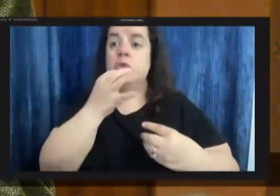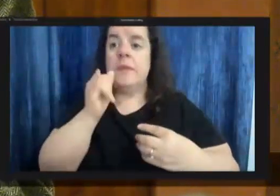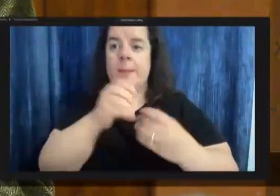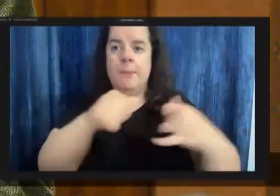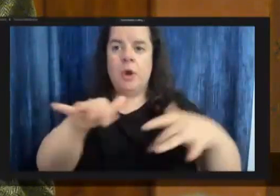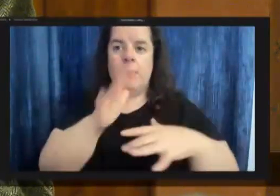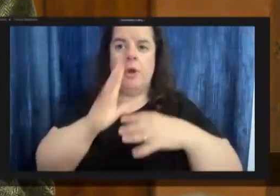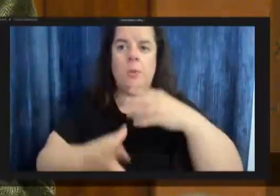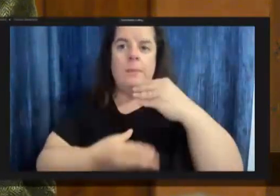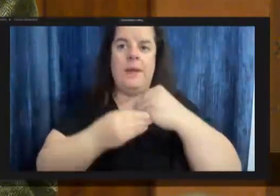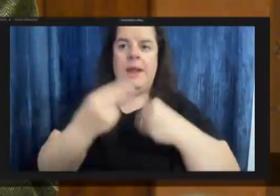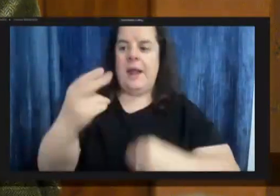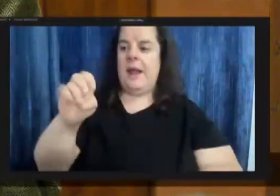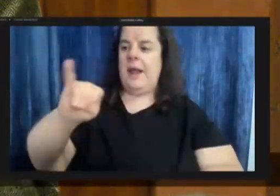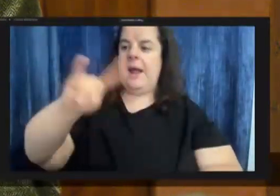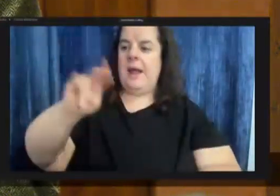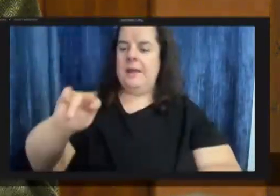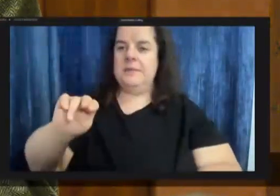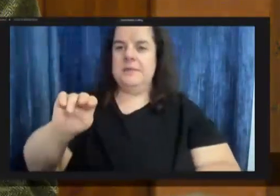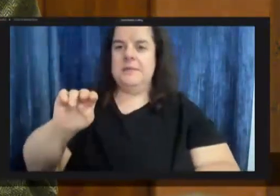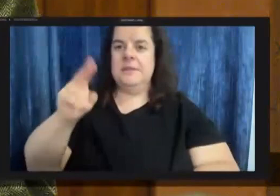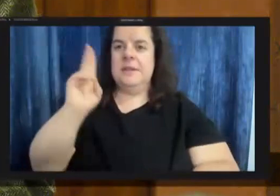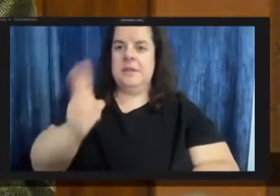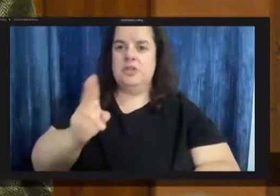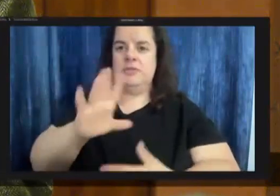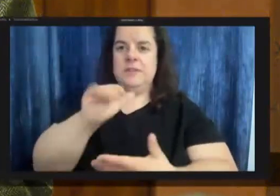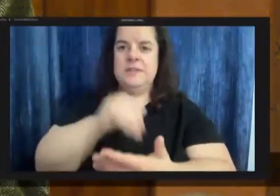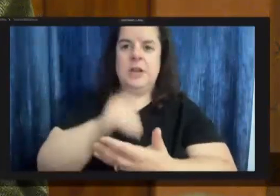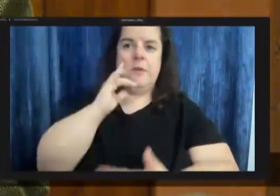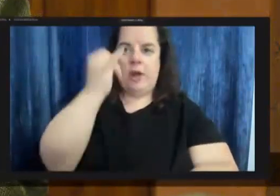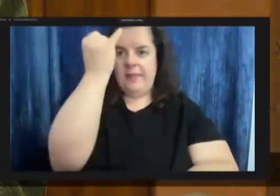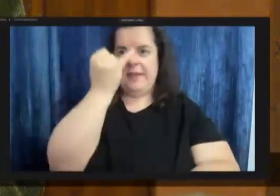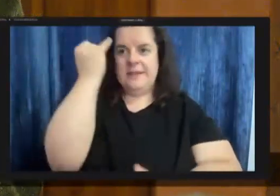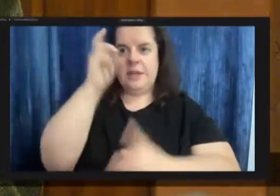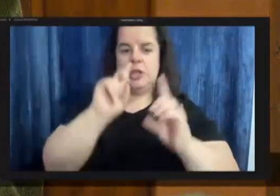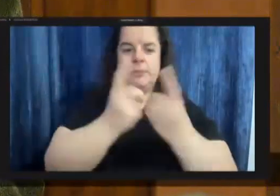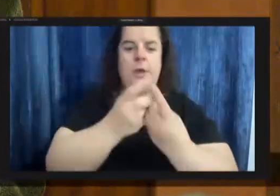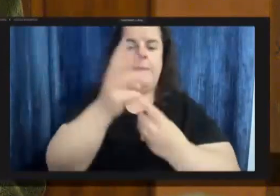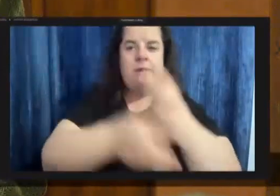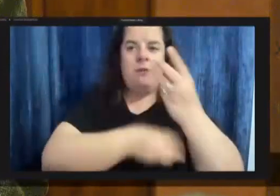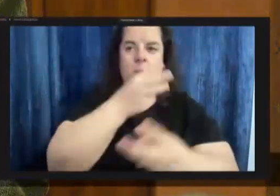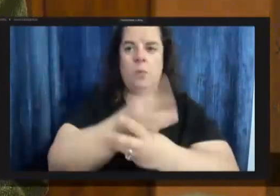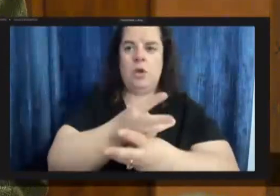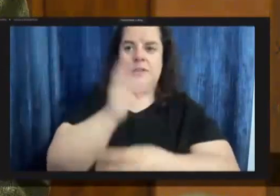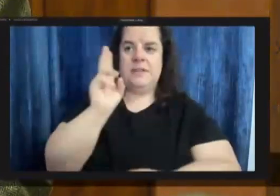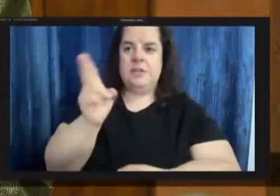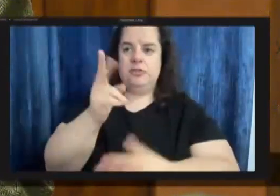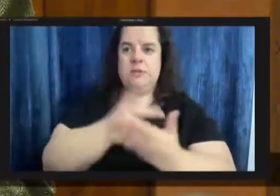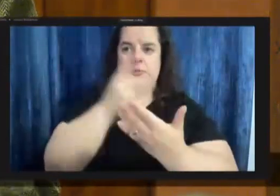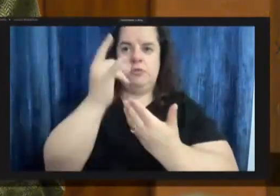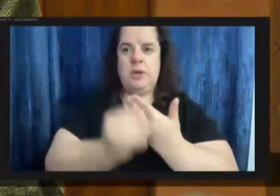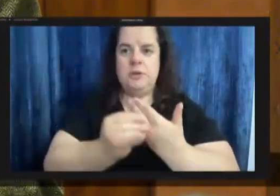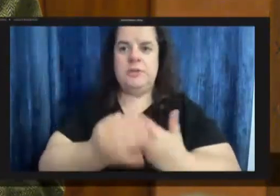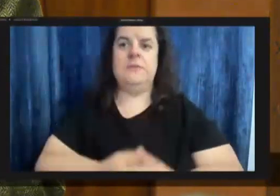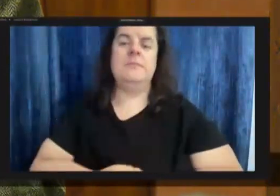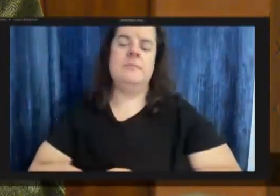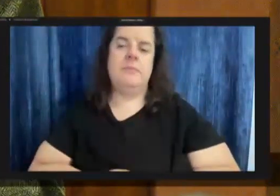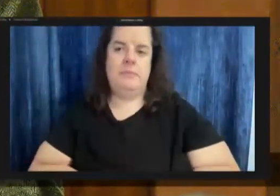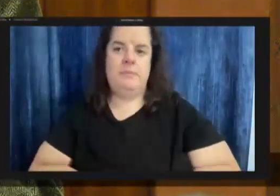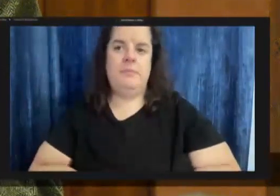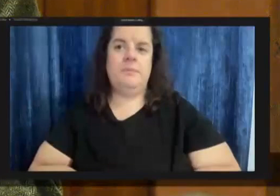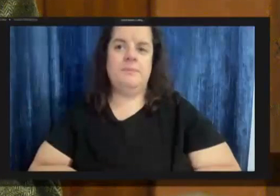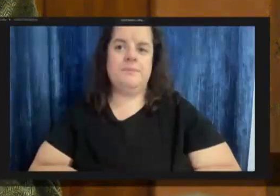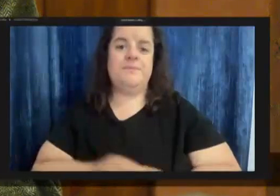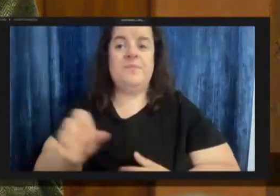to the heinz history center's italian department of oral history project yeah um the